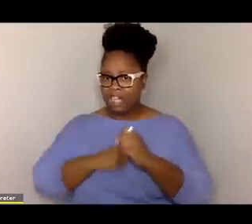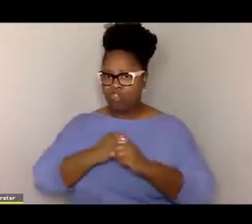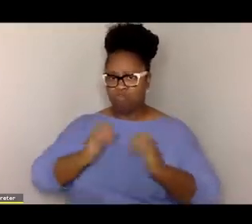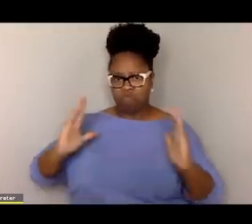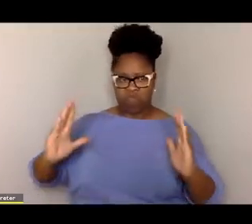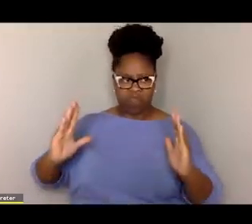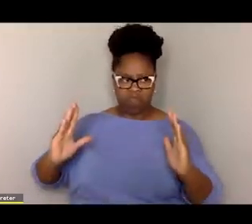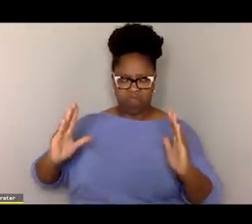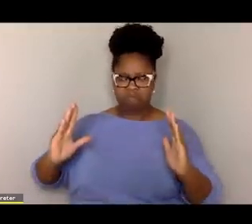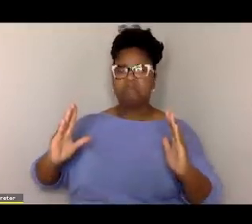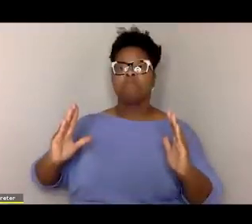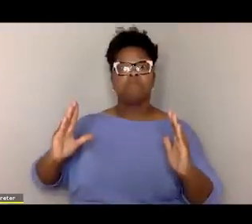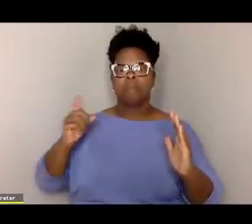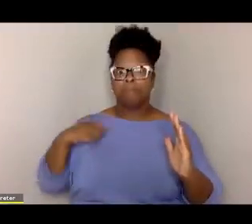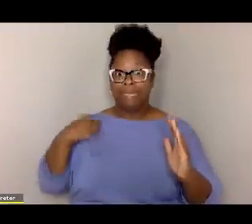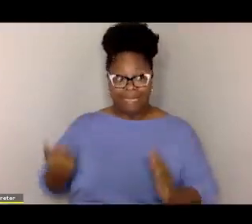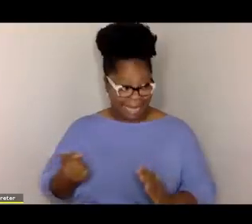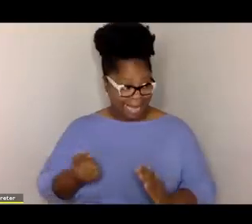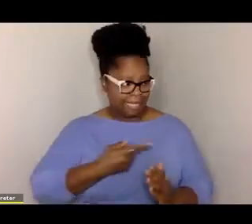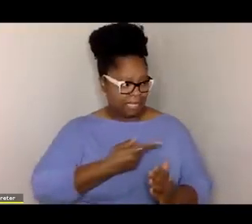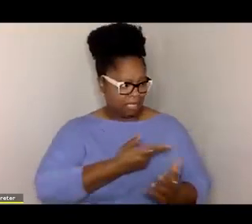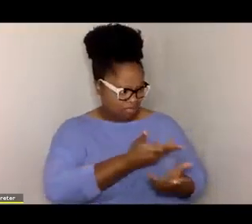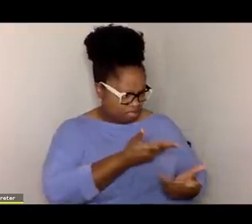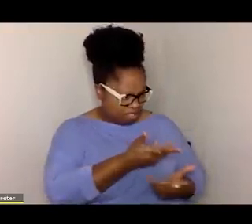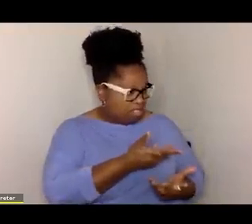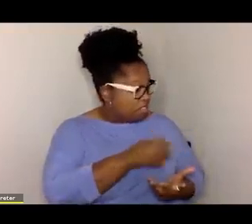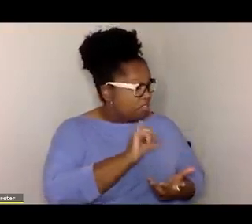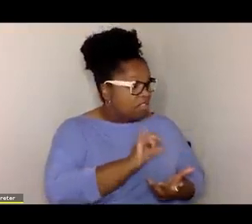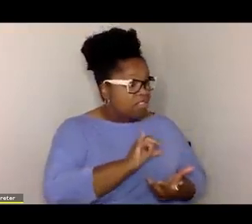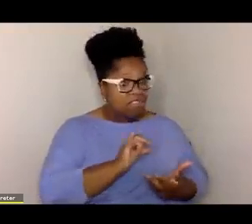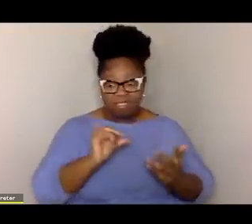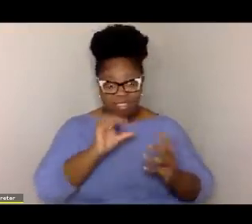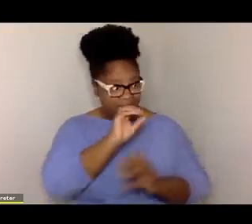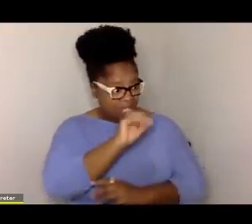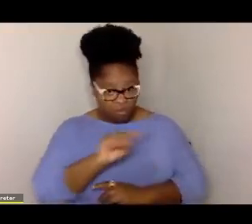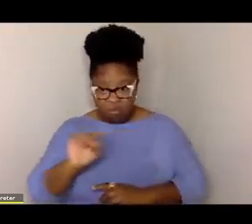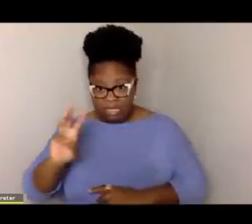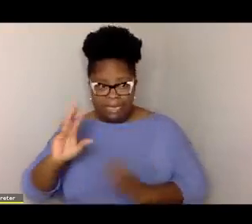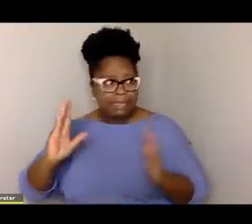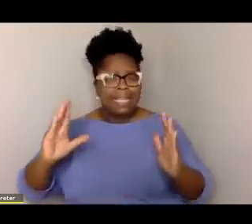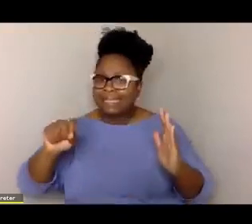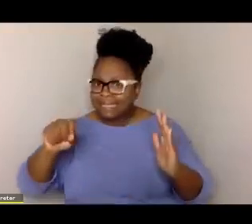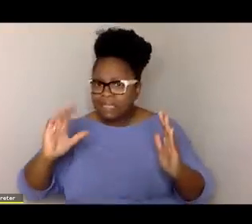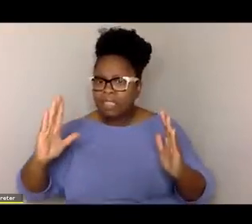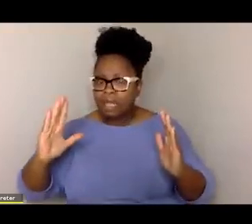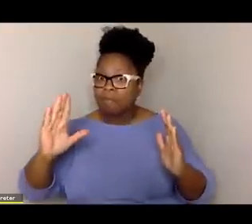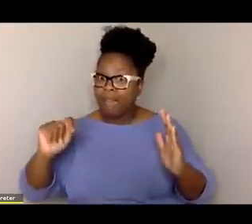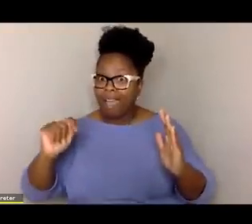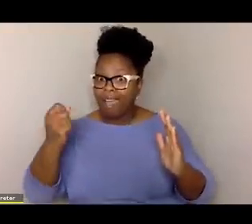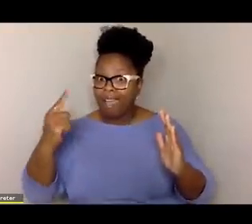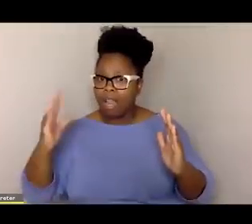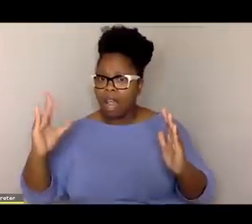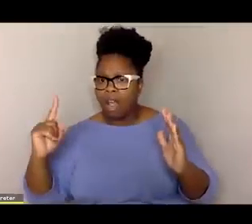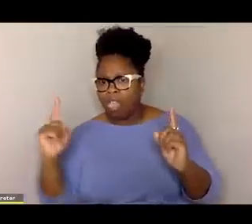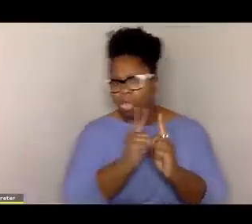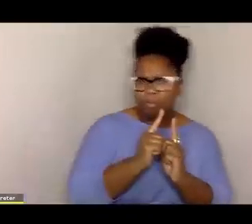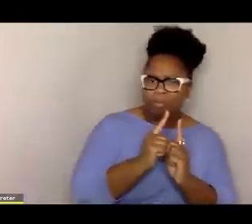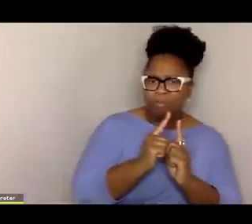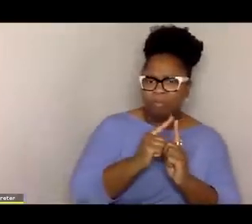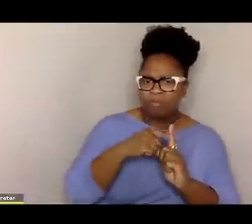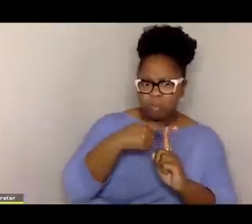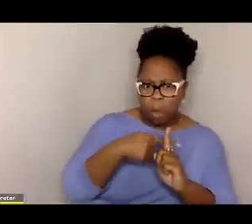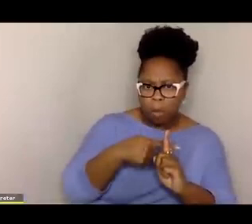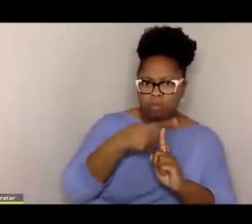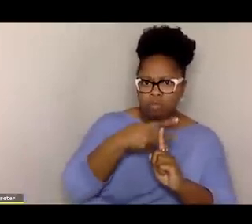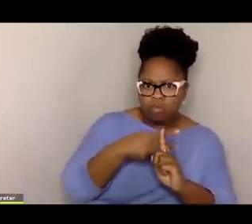years. Right. What I have since learned from our discussions is that it's not even, it is zero to six, but those